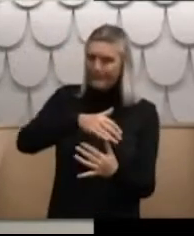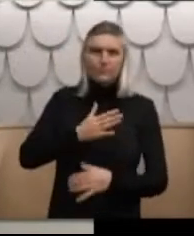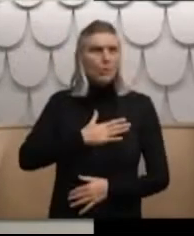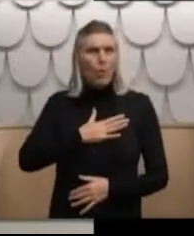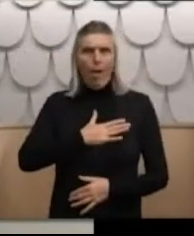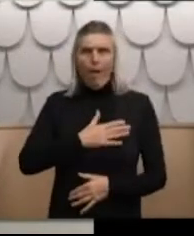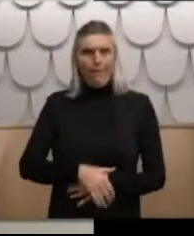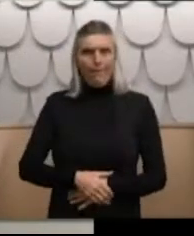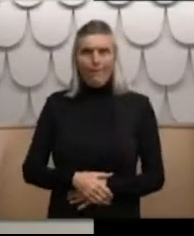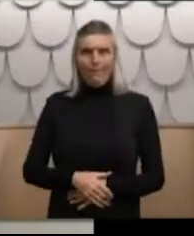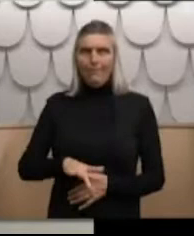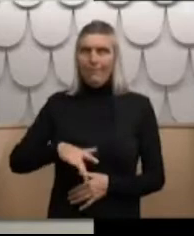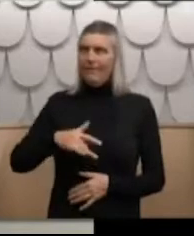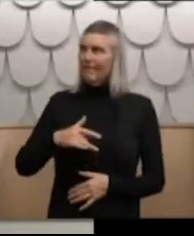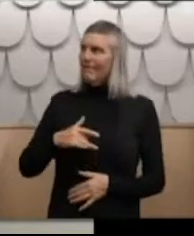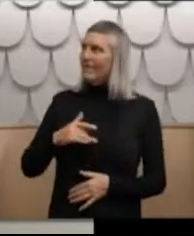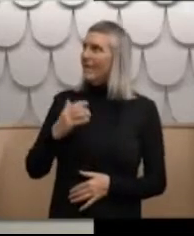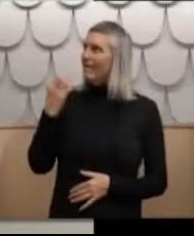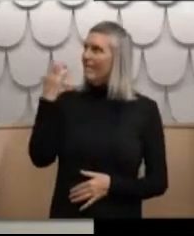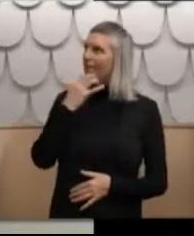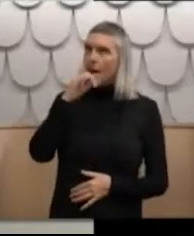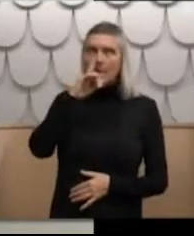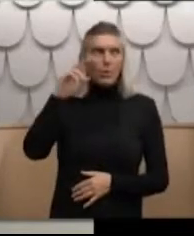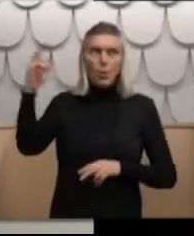I have a fear of being watched and judged.